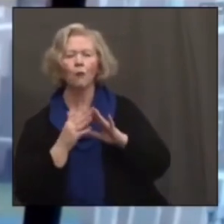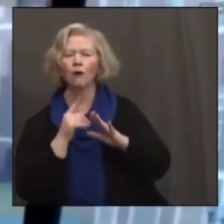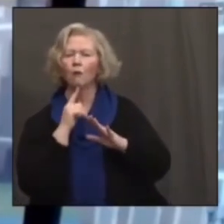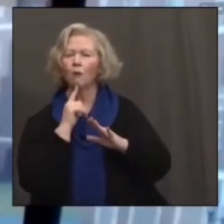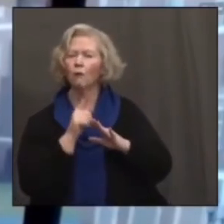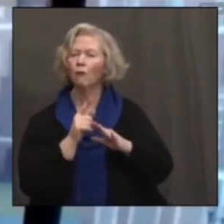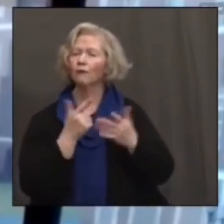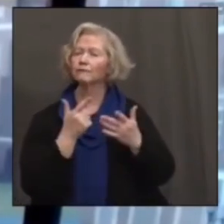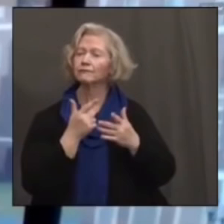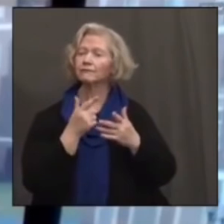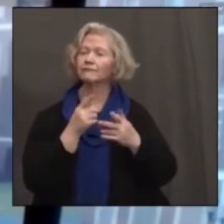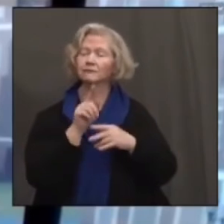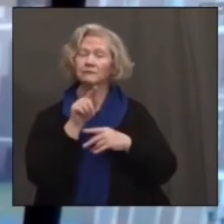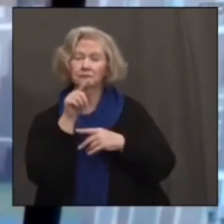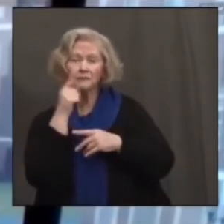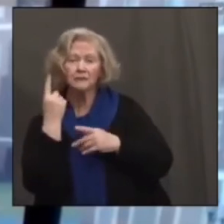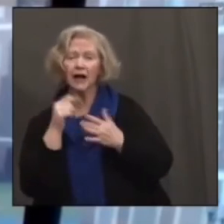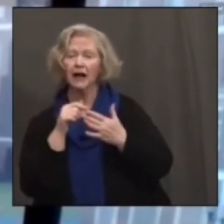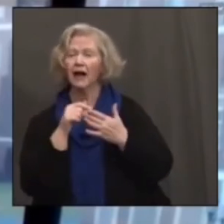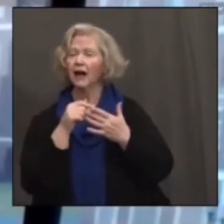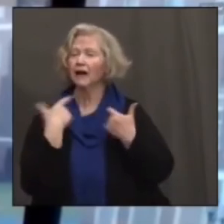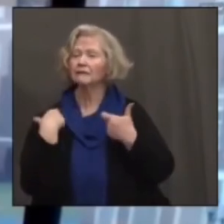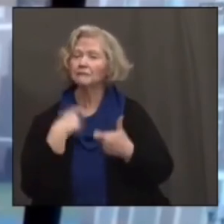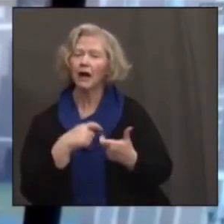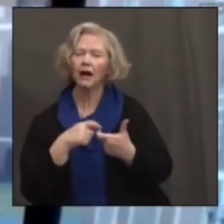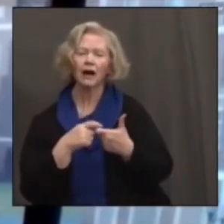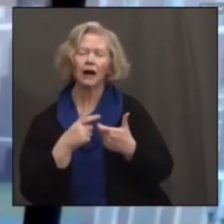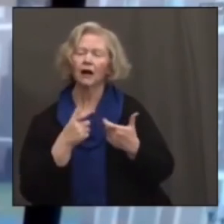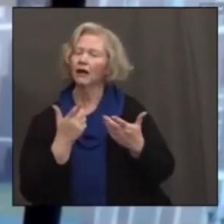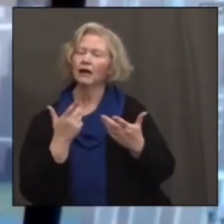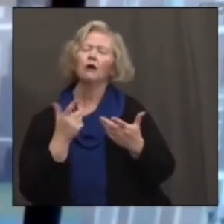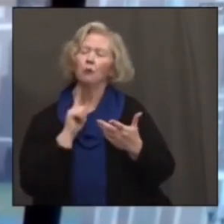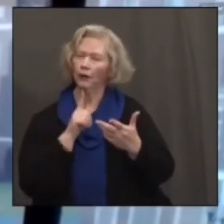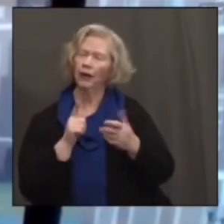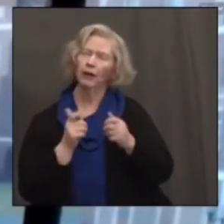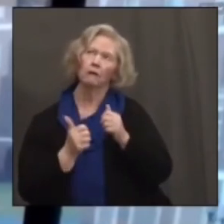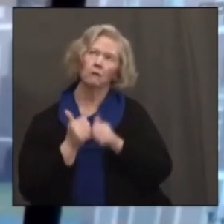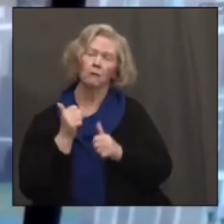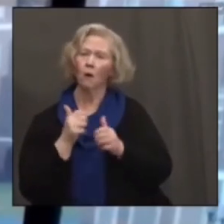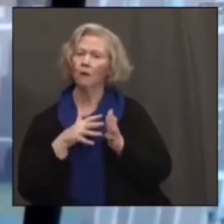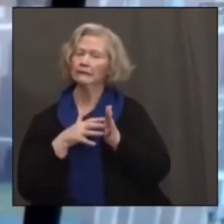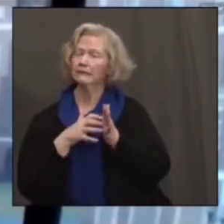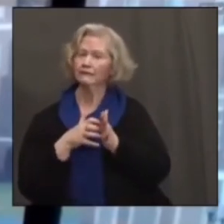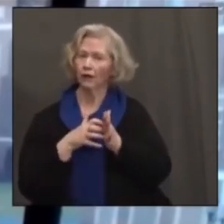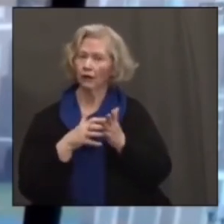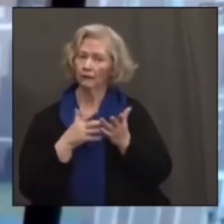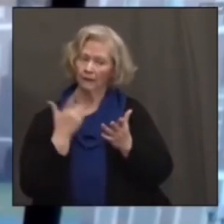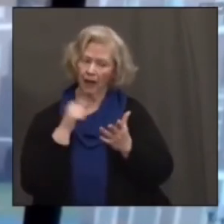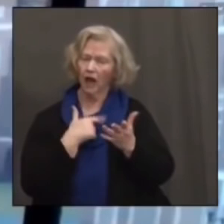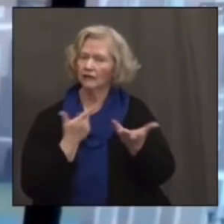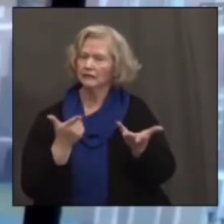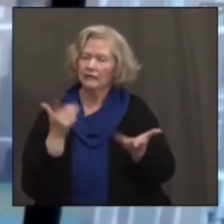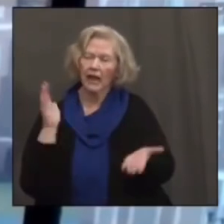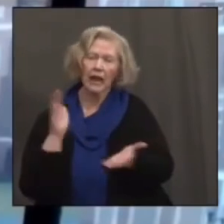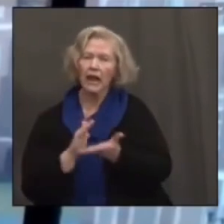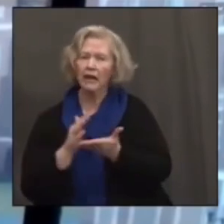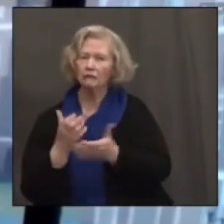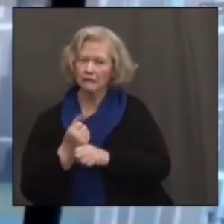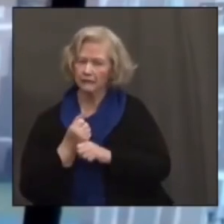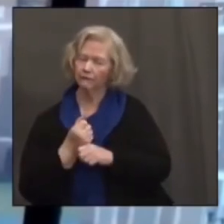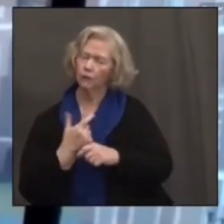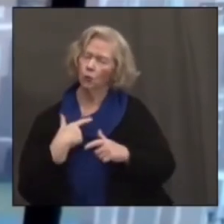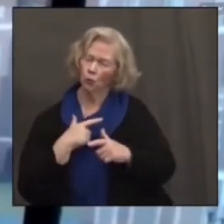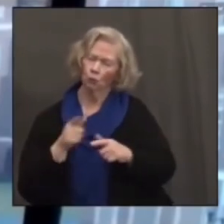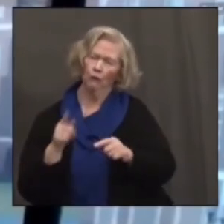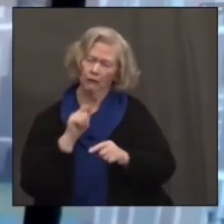horizontal campaigns, which is getting the vaccine to as many people as quickly, we have to, and as the state is planning, as DPH is